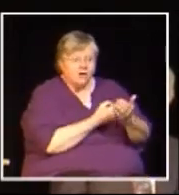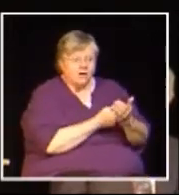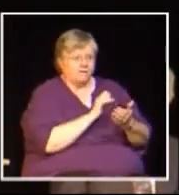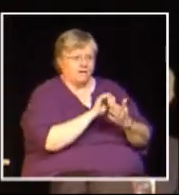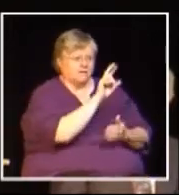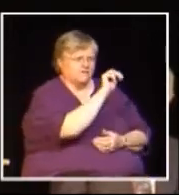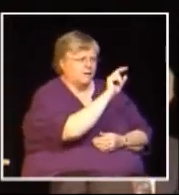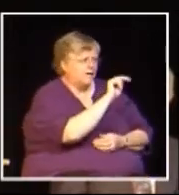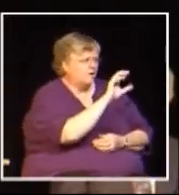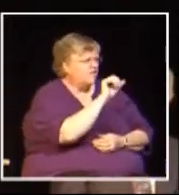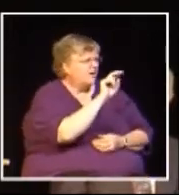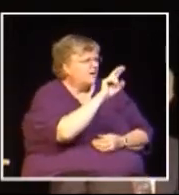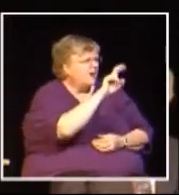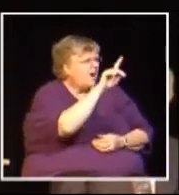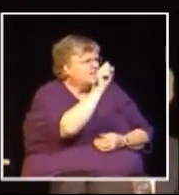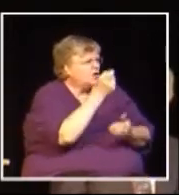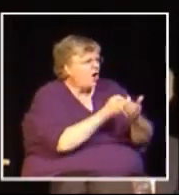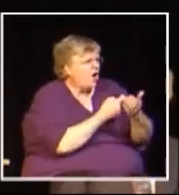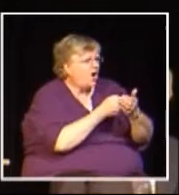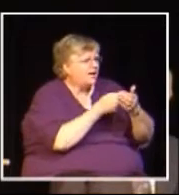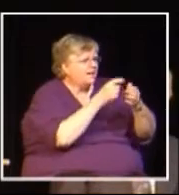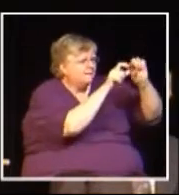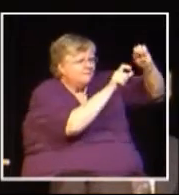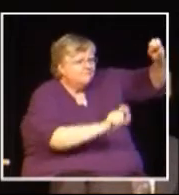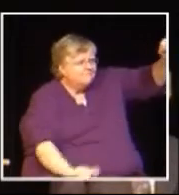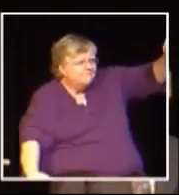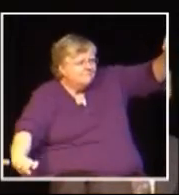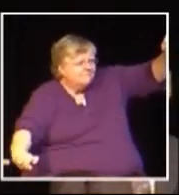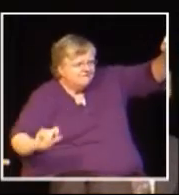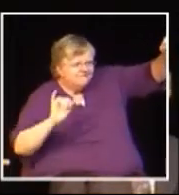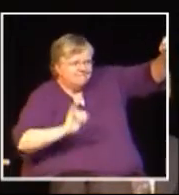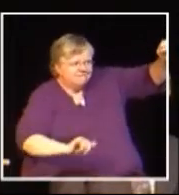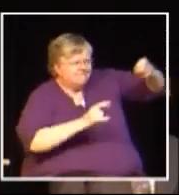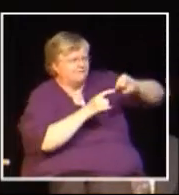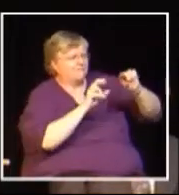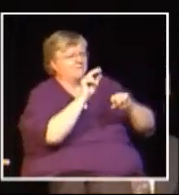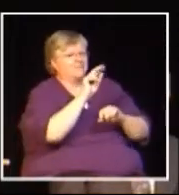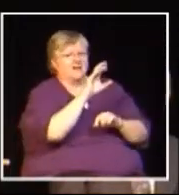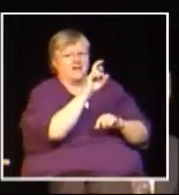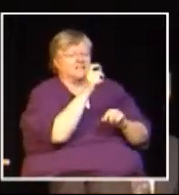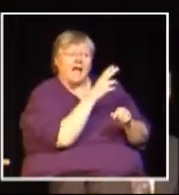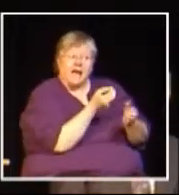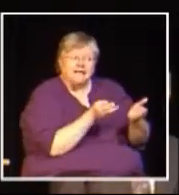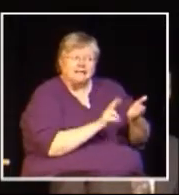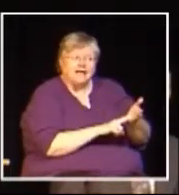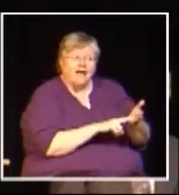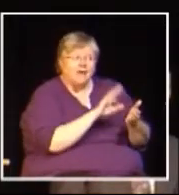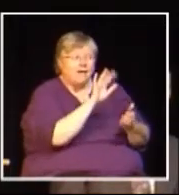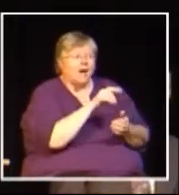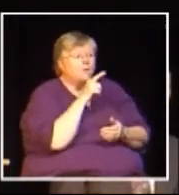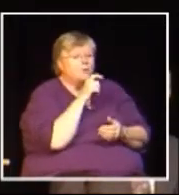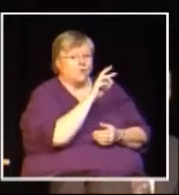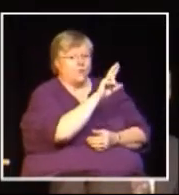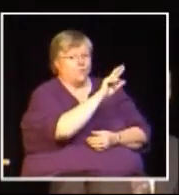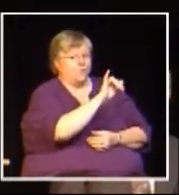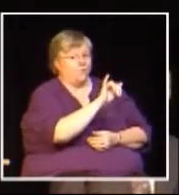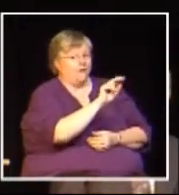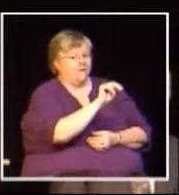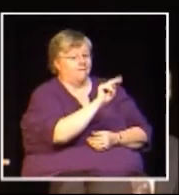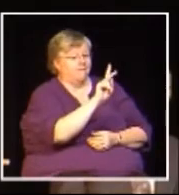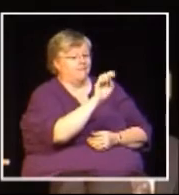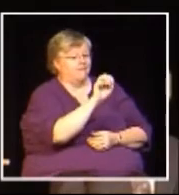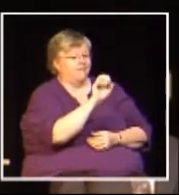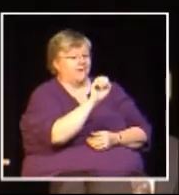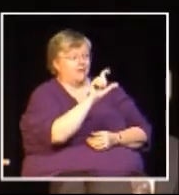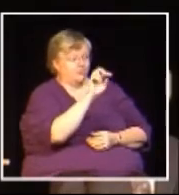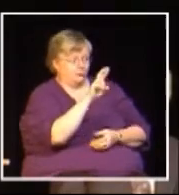work, I have brought along another instrument which seems actually to be perfectly appropriate at this time of the